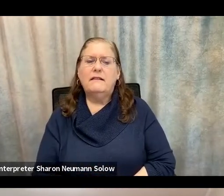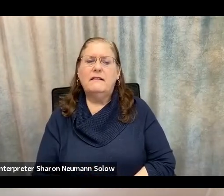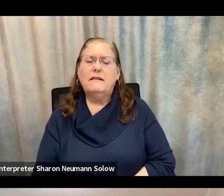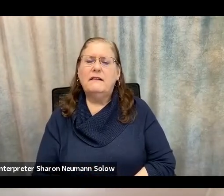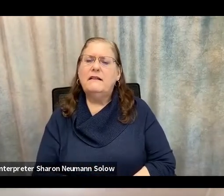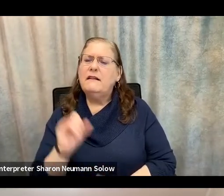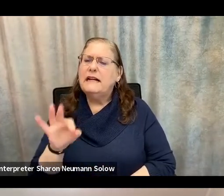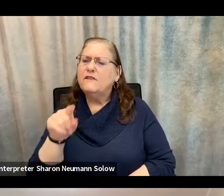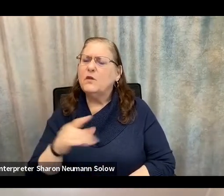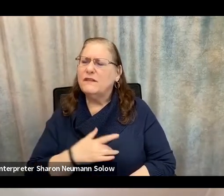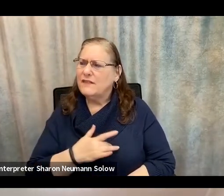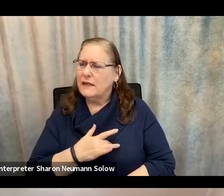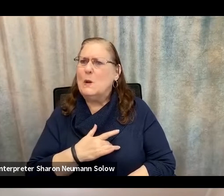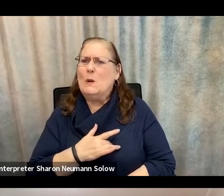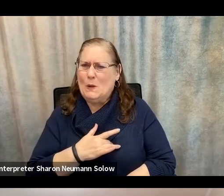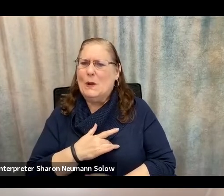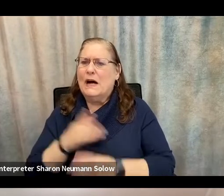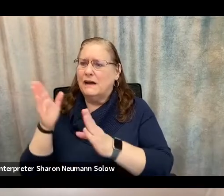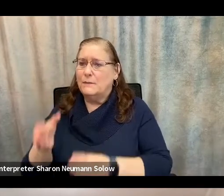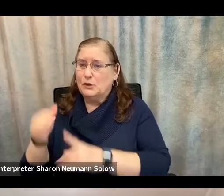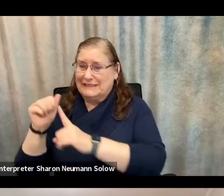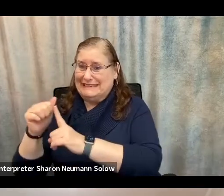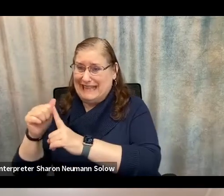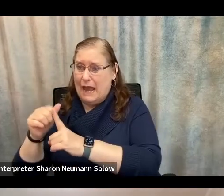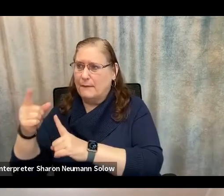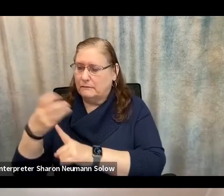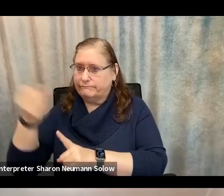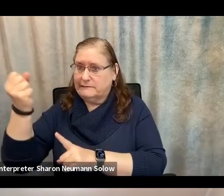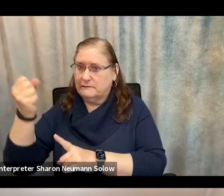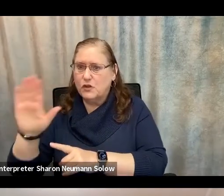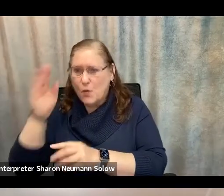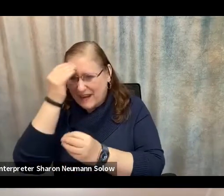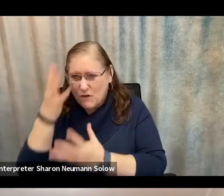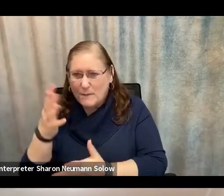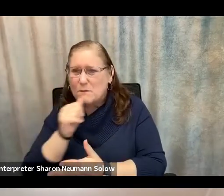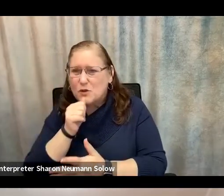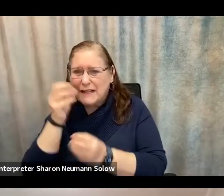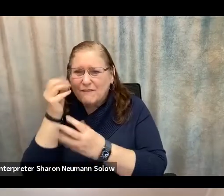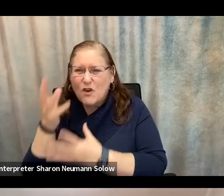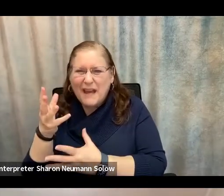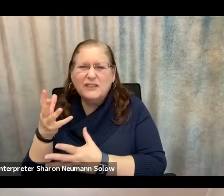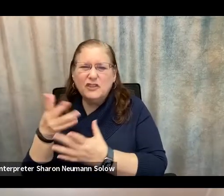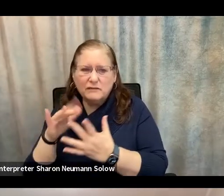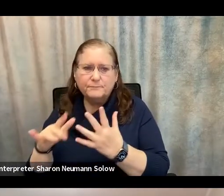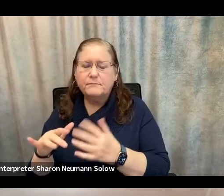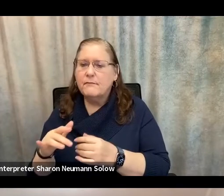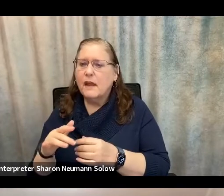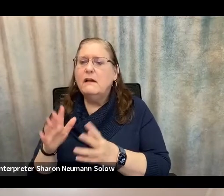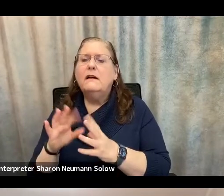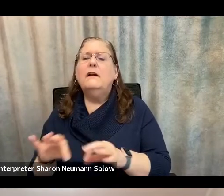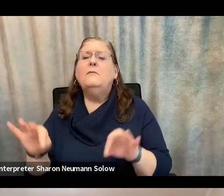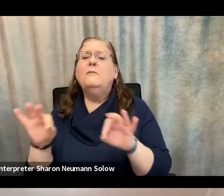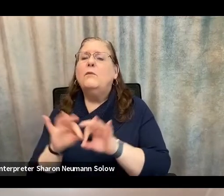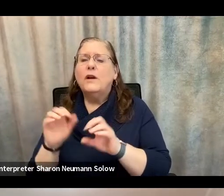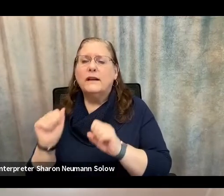scammer has gotten your personal or financial information, one thing to, or a great website to go to is identitytheft